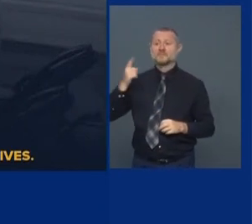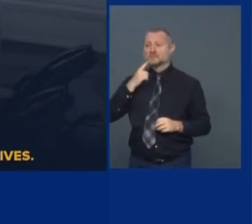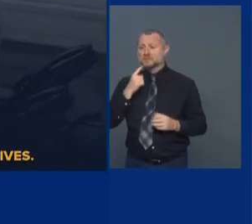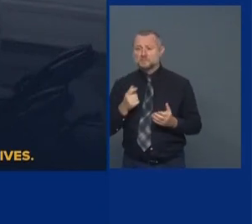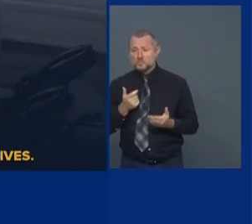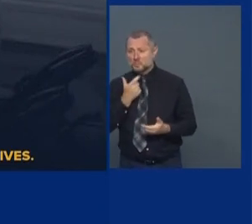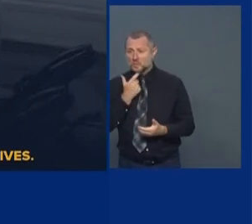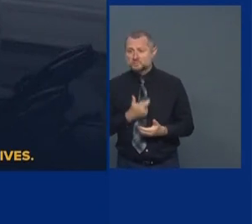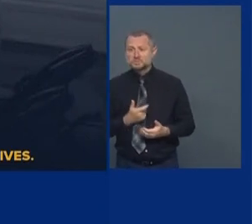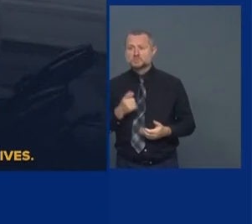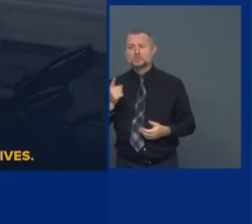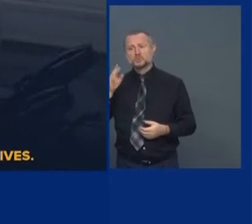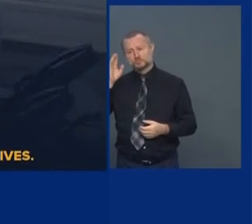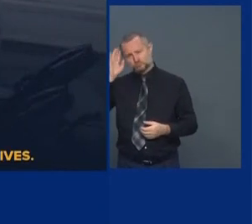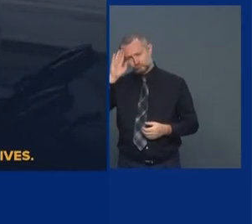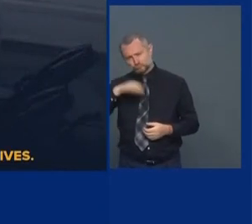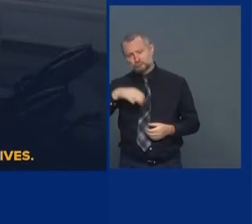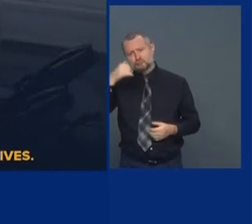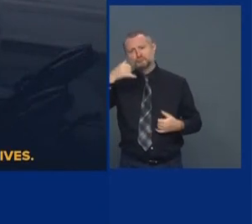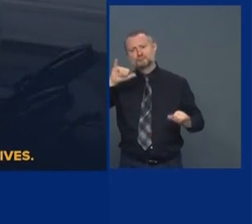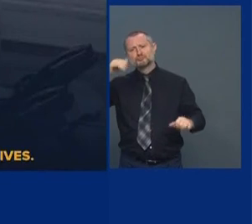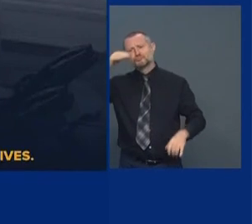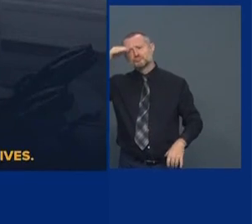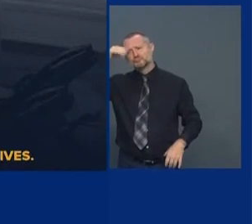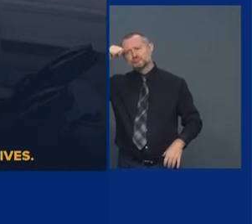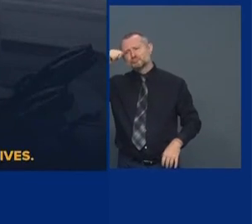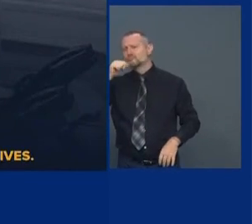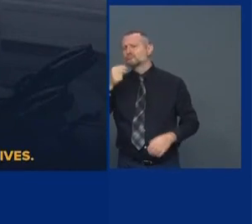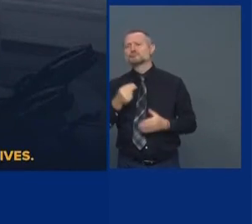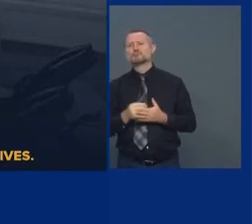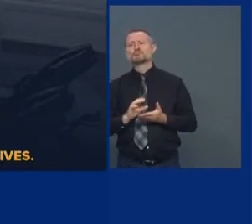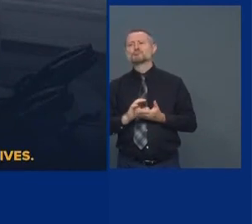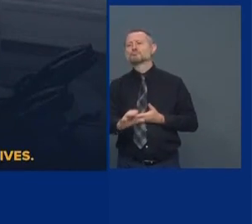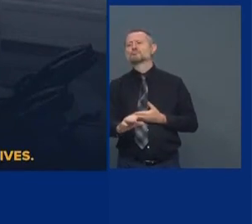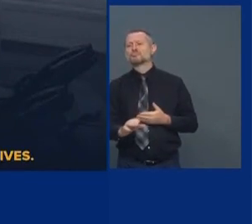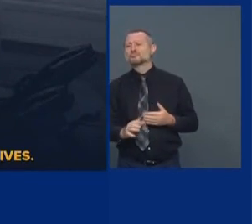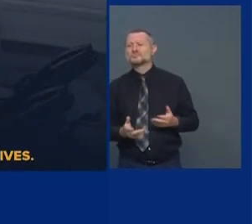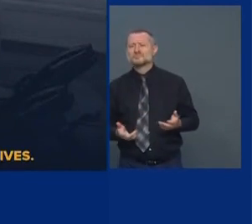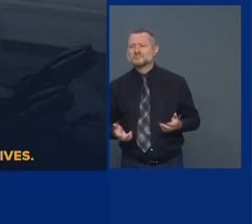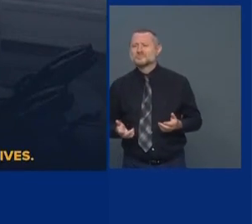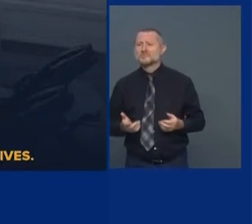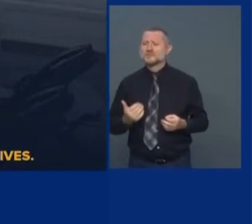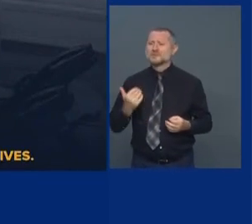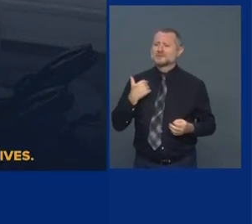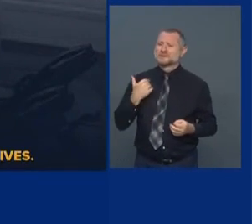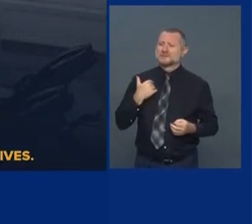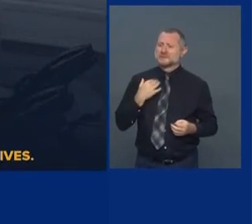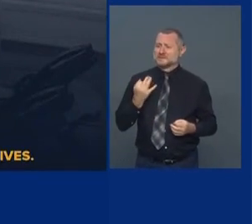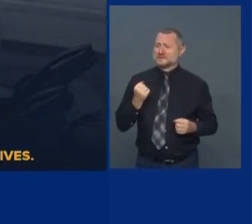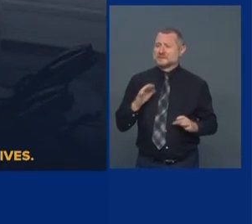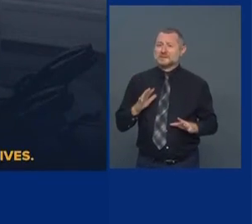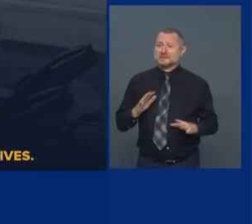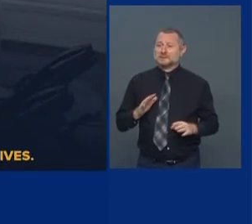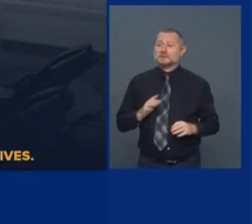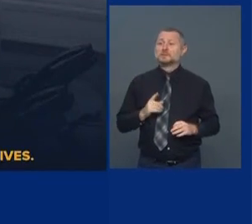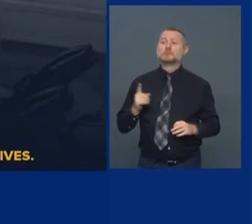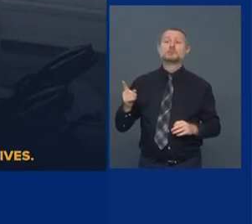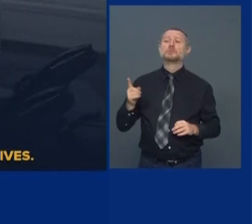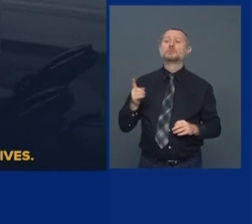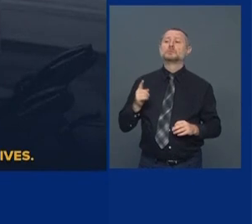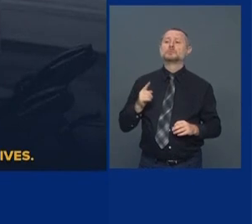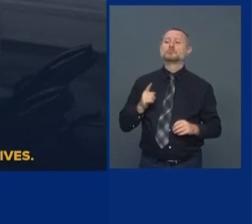Still no money to fund the Amtrak tunnels. This weekend, they stopped FEMA funding